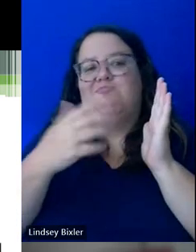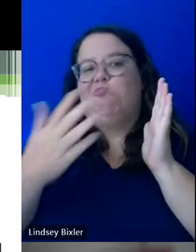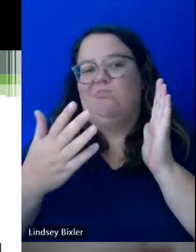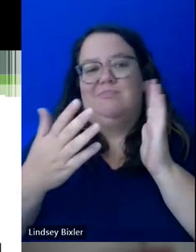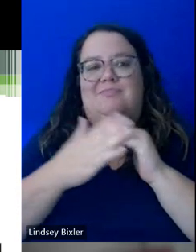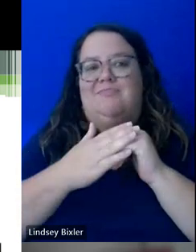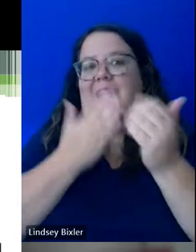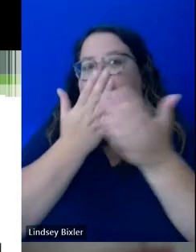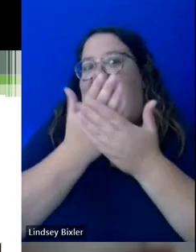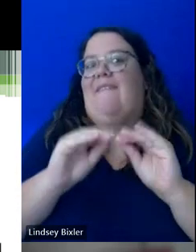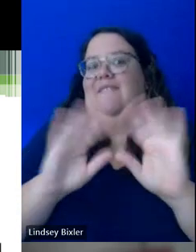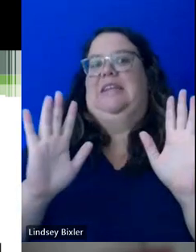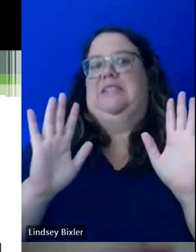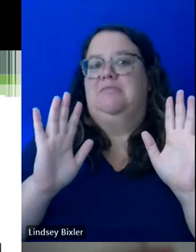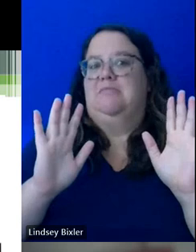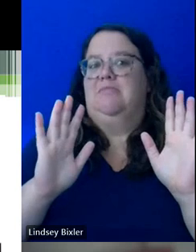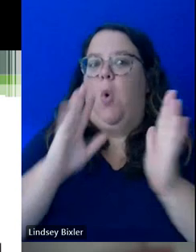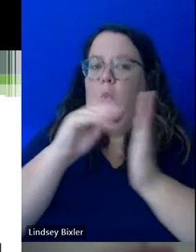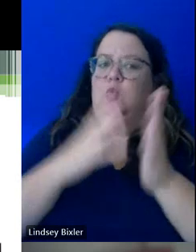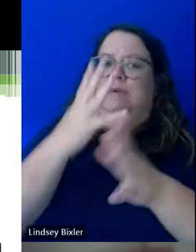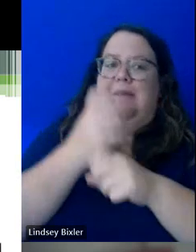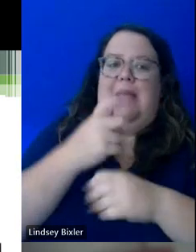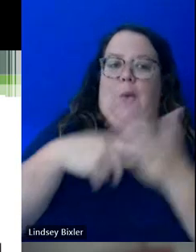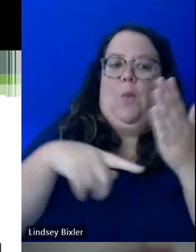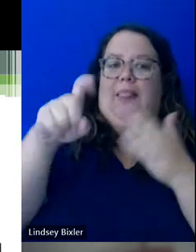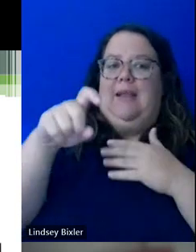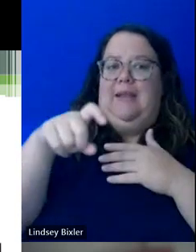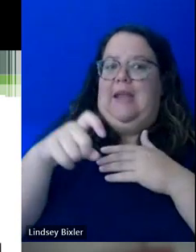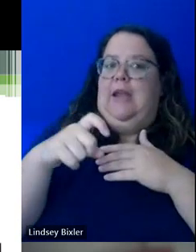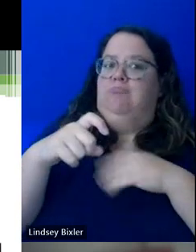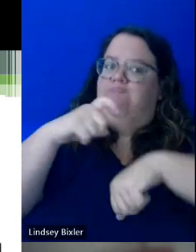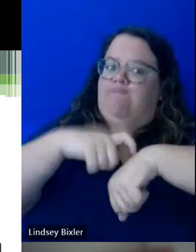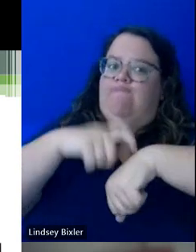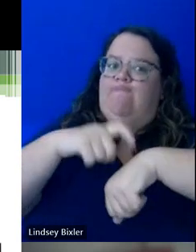evident in the way that students can receive the things that they receive in a timely manner.